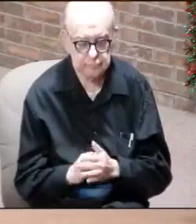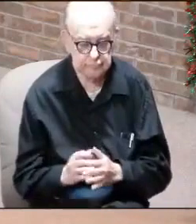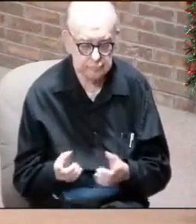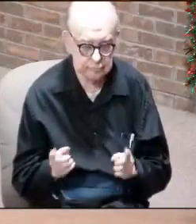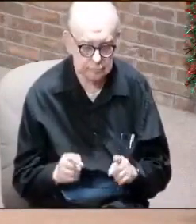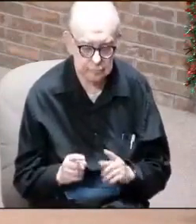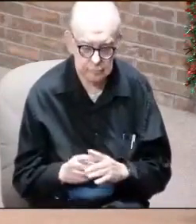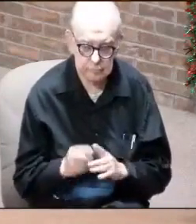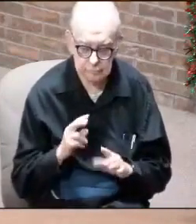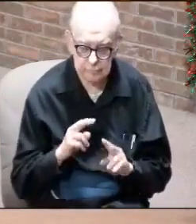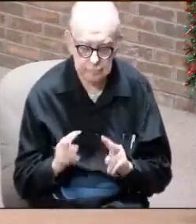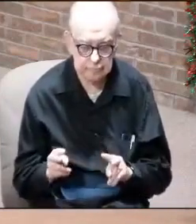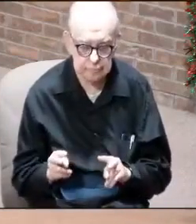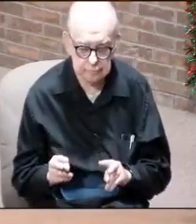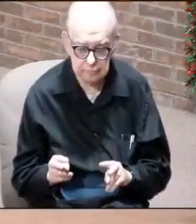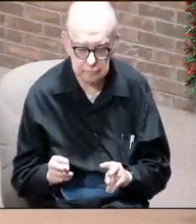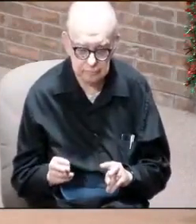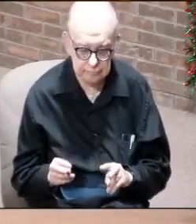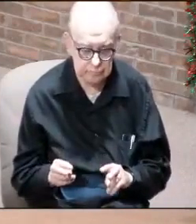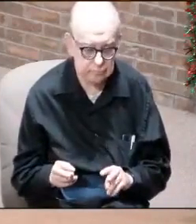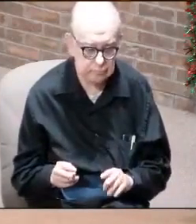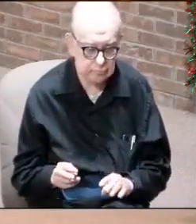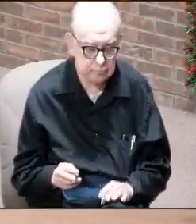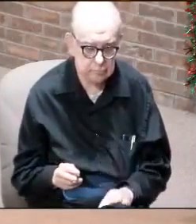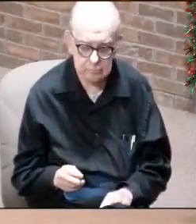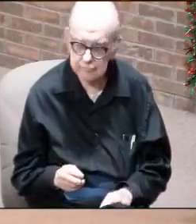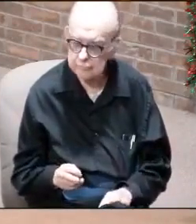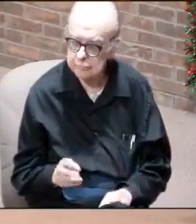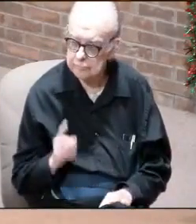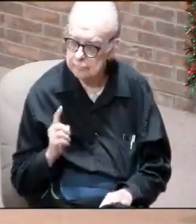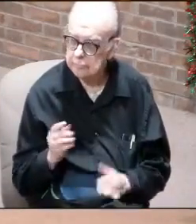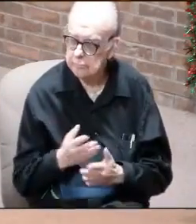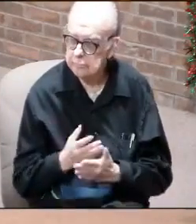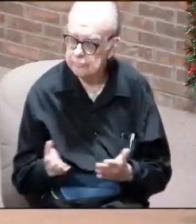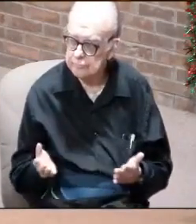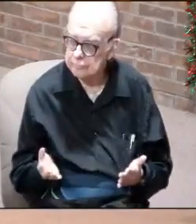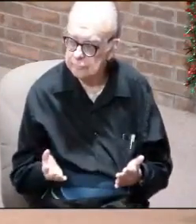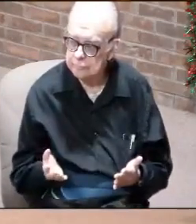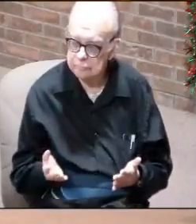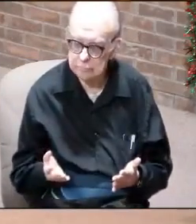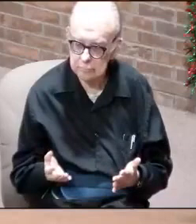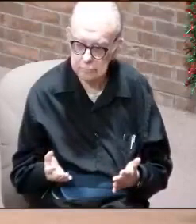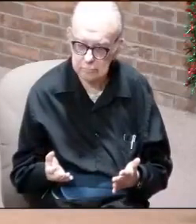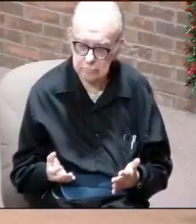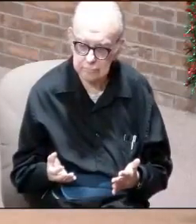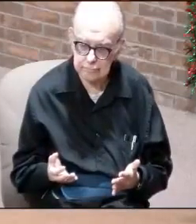when you begin to look at this, it was one thing, and that was this.